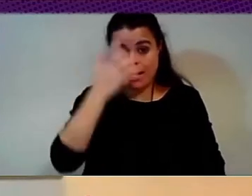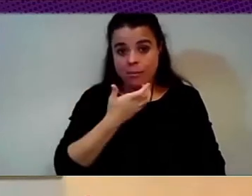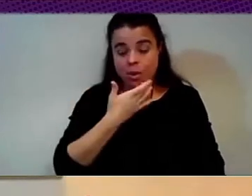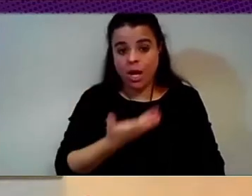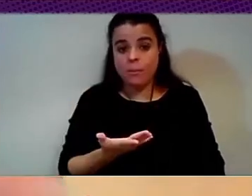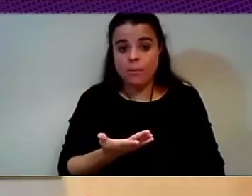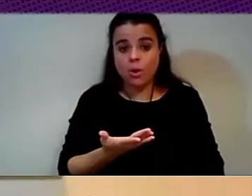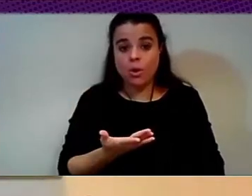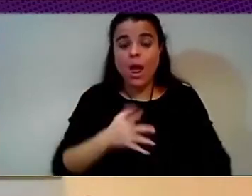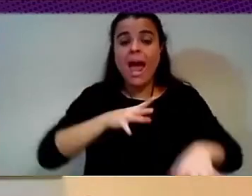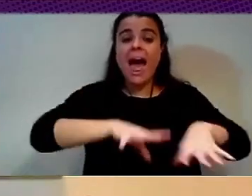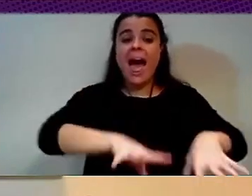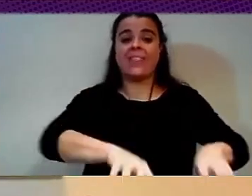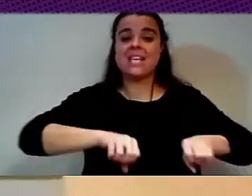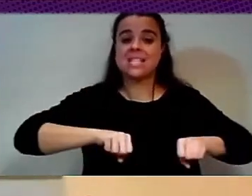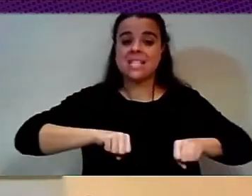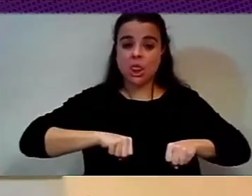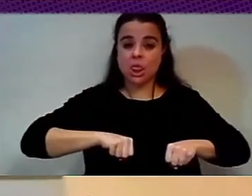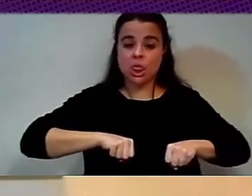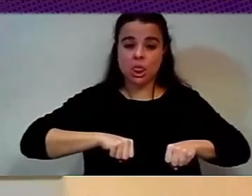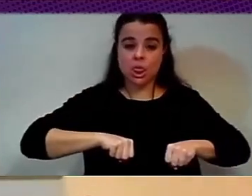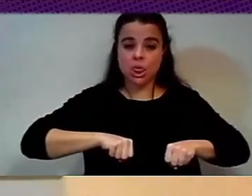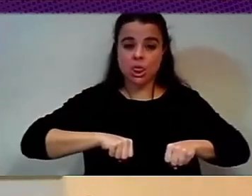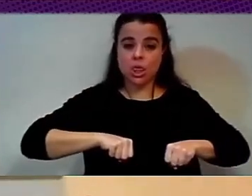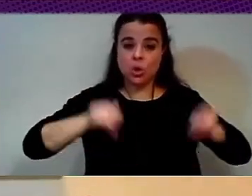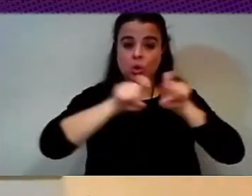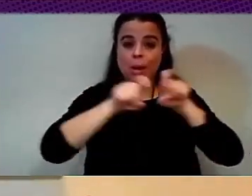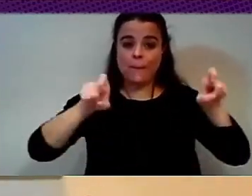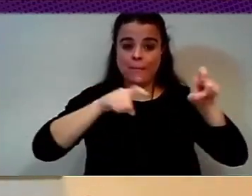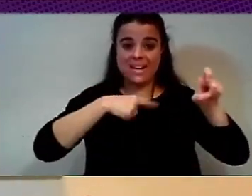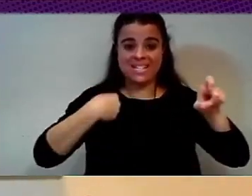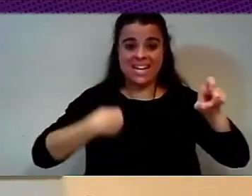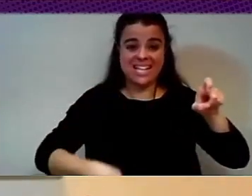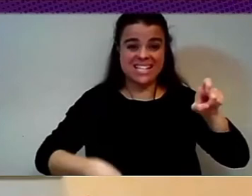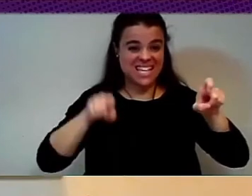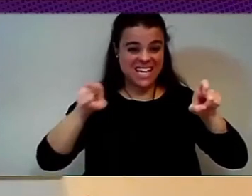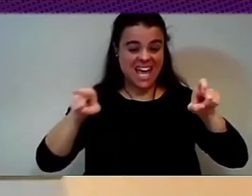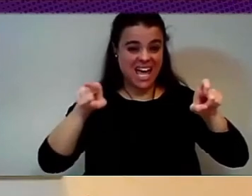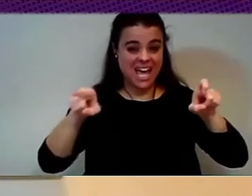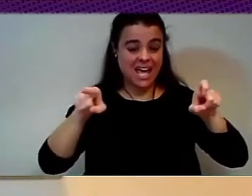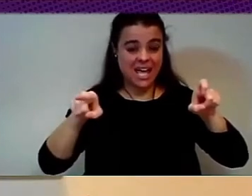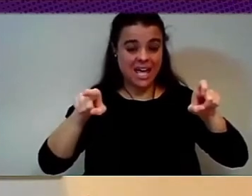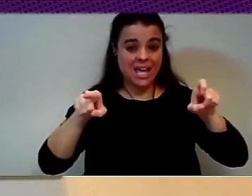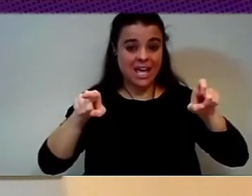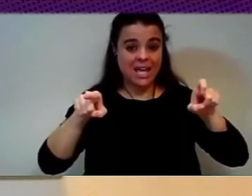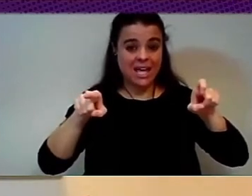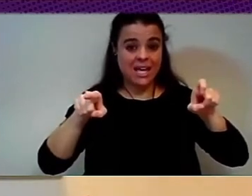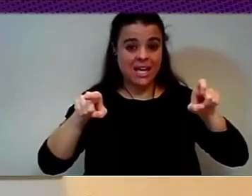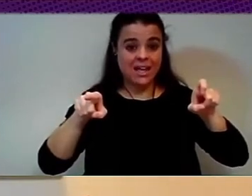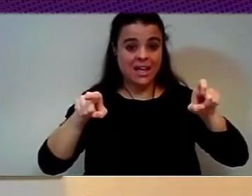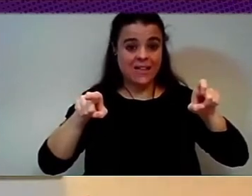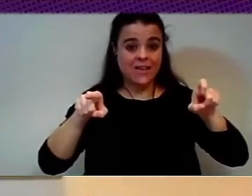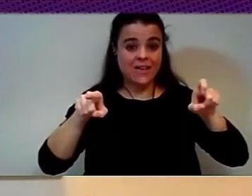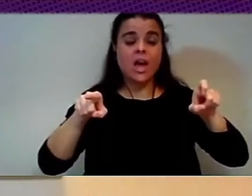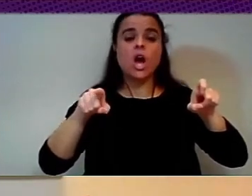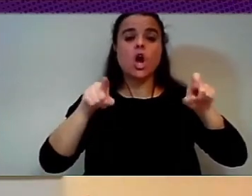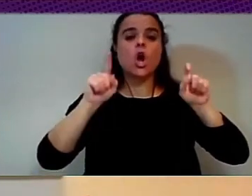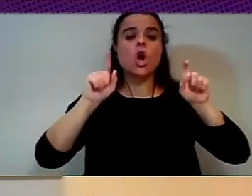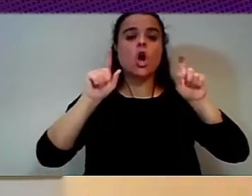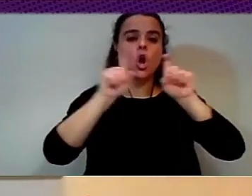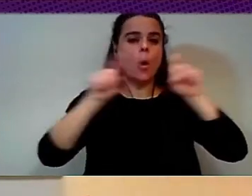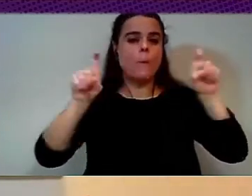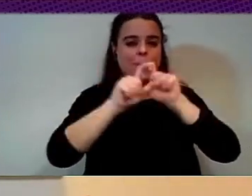very strategic because of the vaccine and so on. And it's a sector that's growing a lot. So the state is very active into shaping